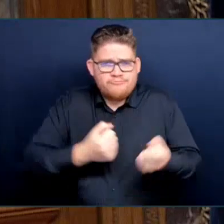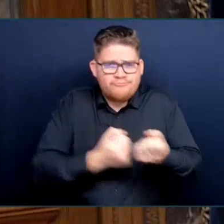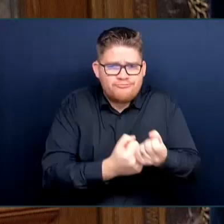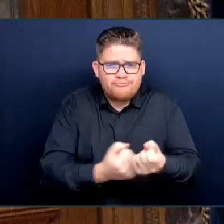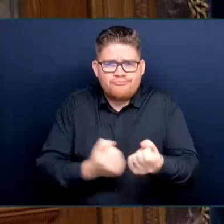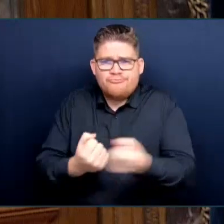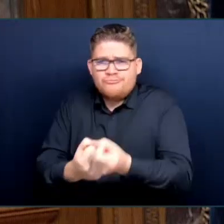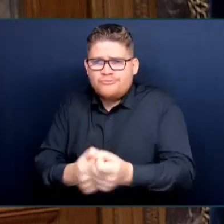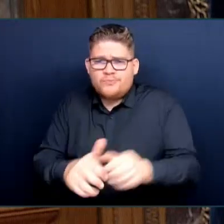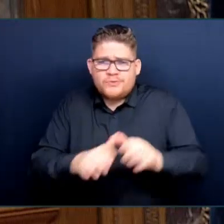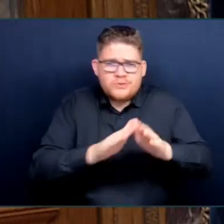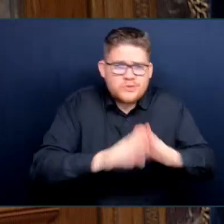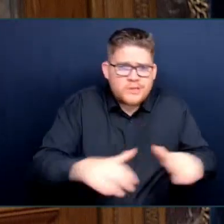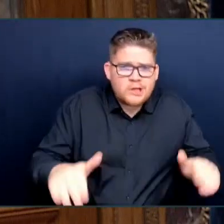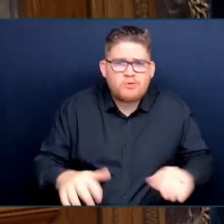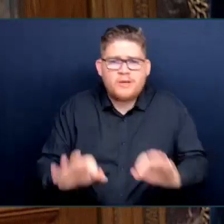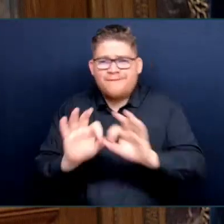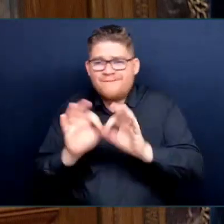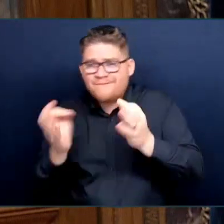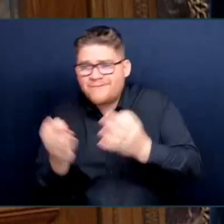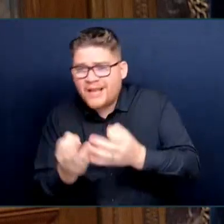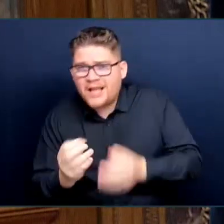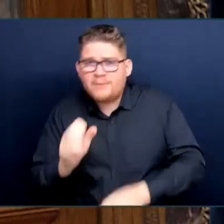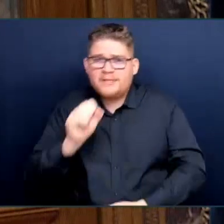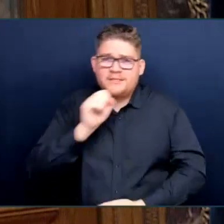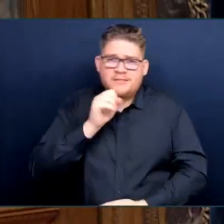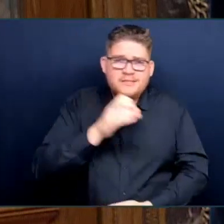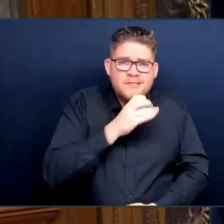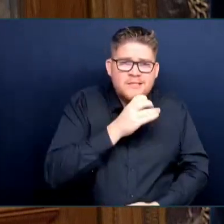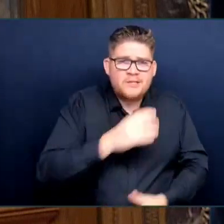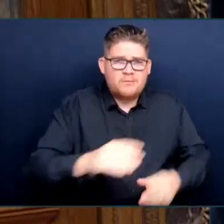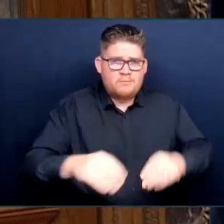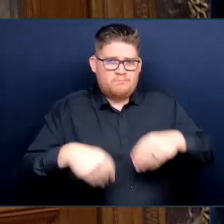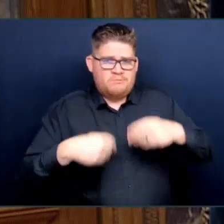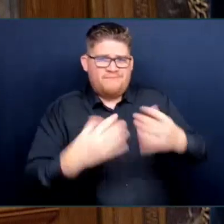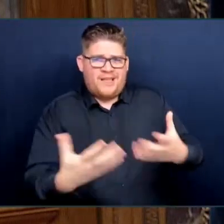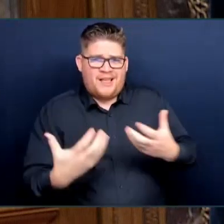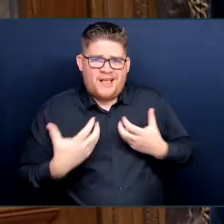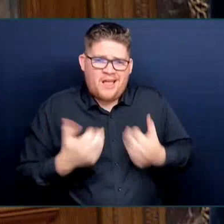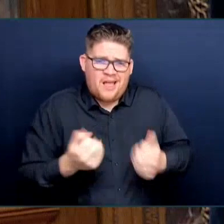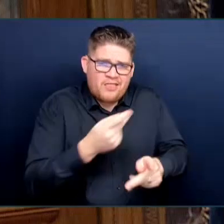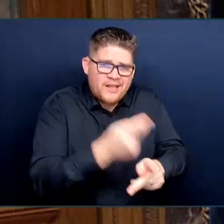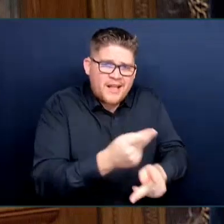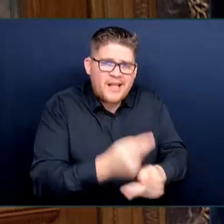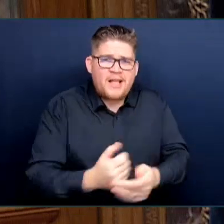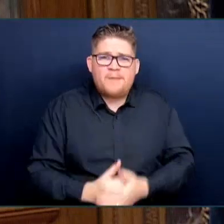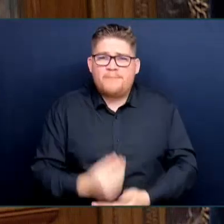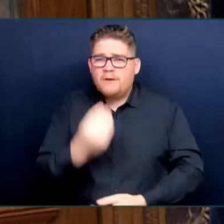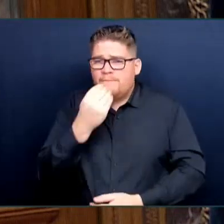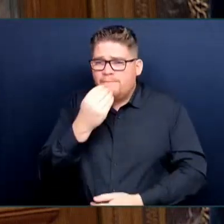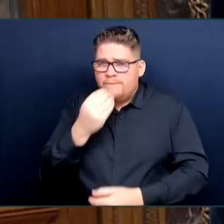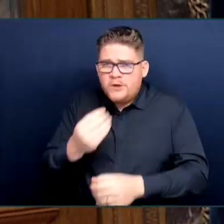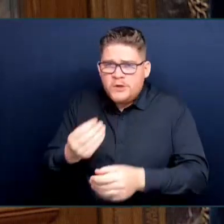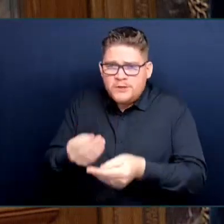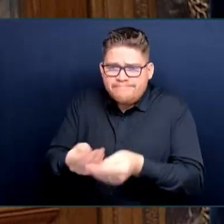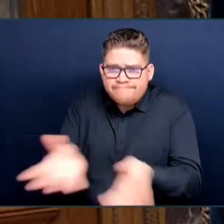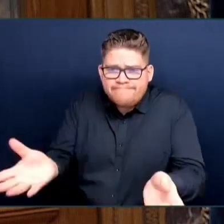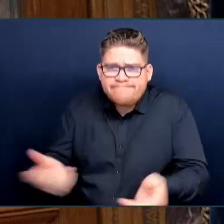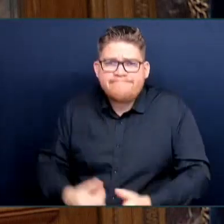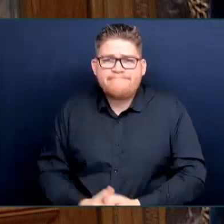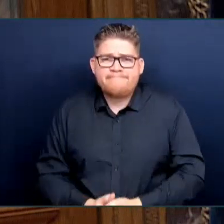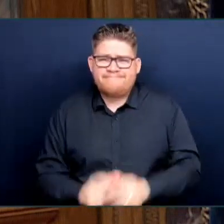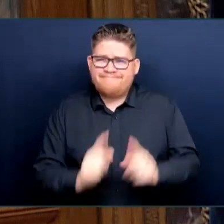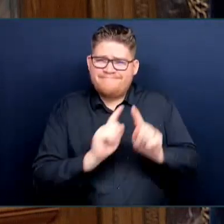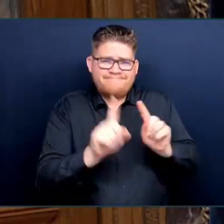critical services in health care, child care, housing, food security, and more. In every BC community, some of our most